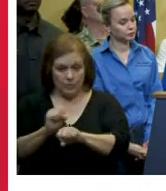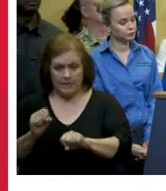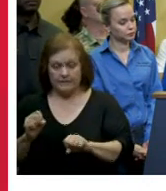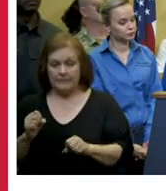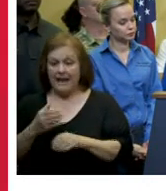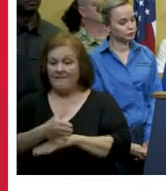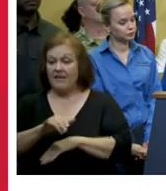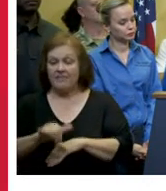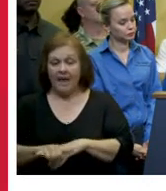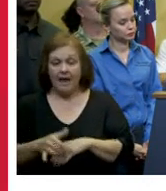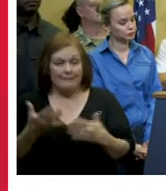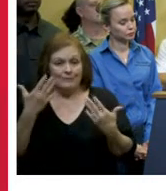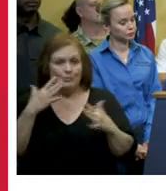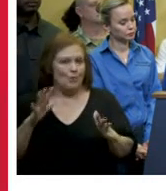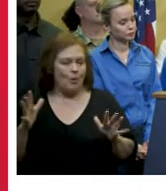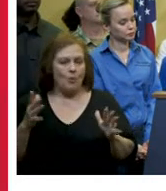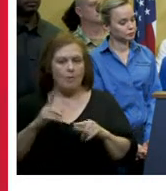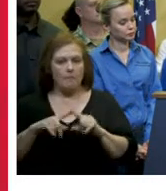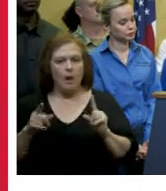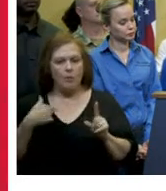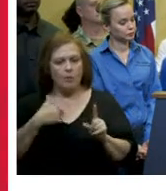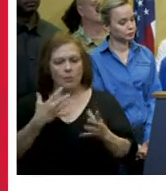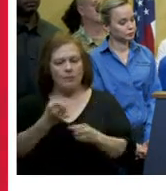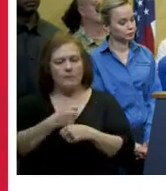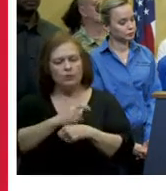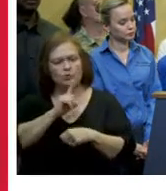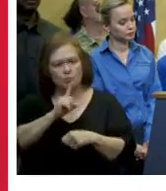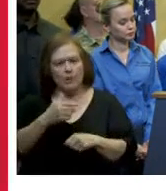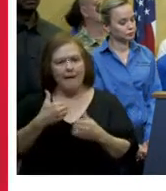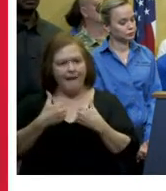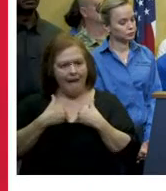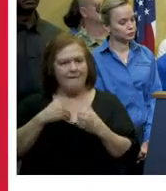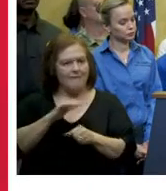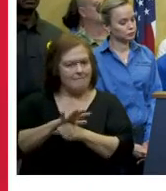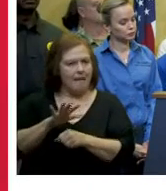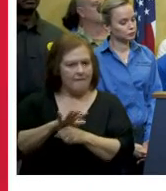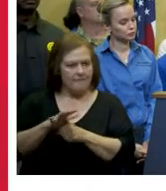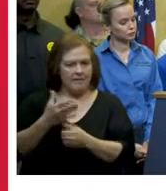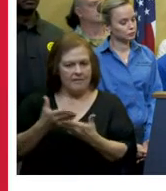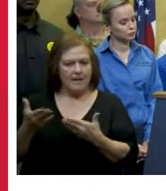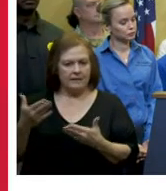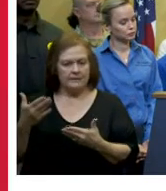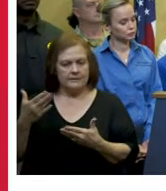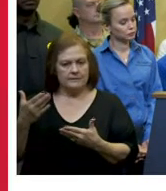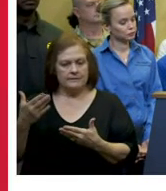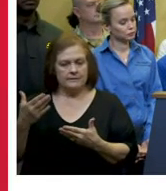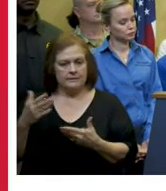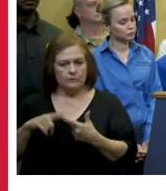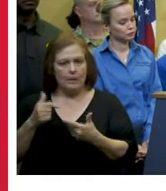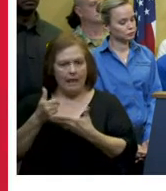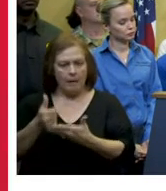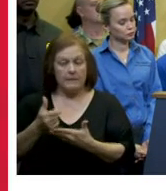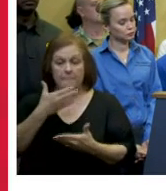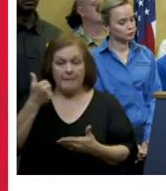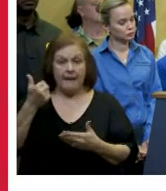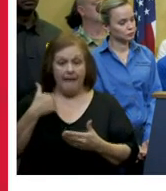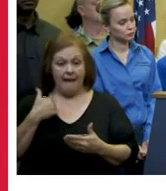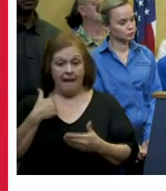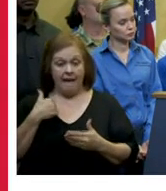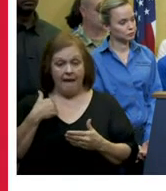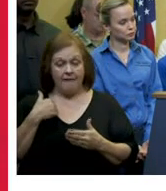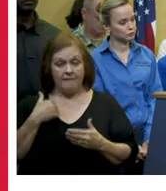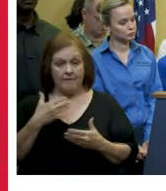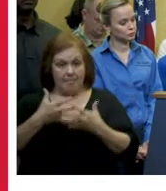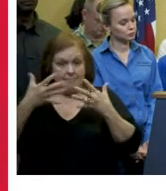what you'll need so we wanted to make sure we're prepared with the amount of assets and resources uh that we need it's better to have enough resources on site